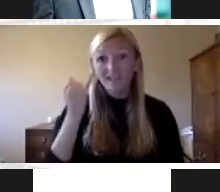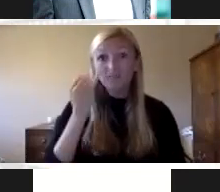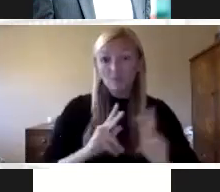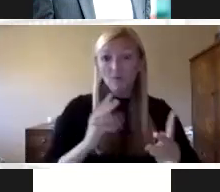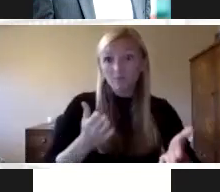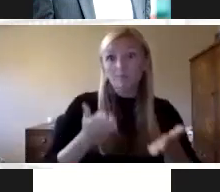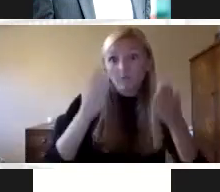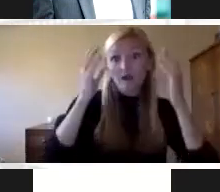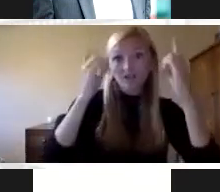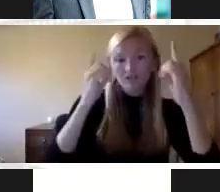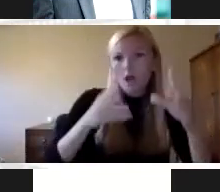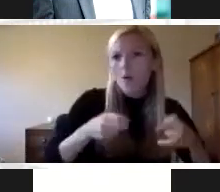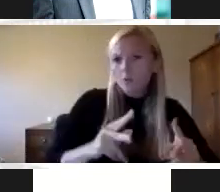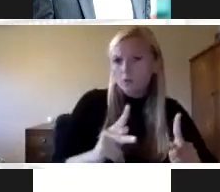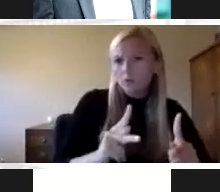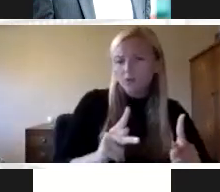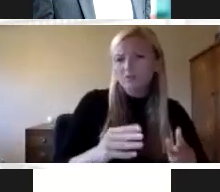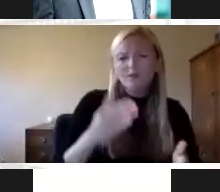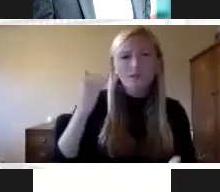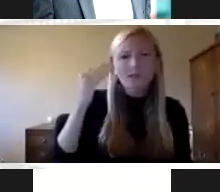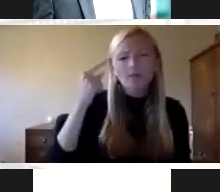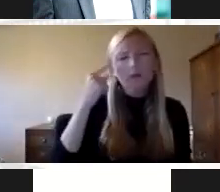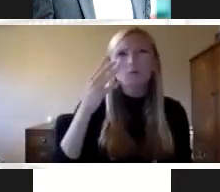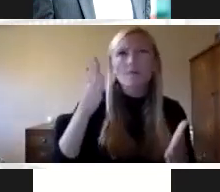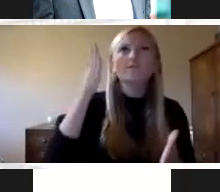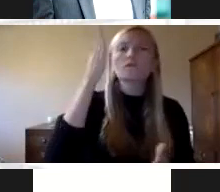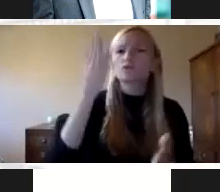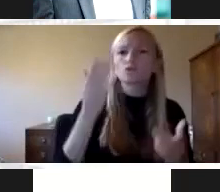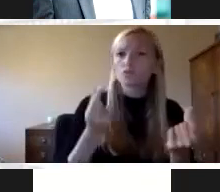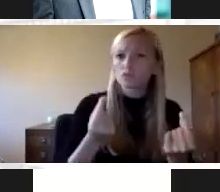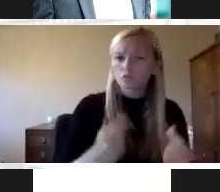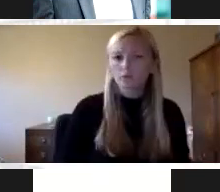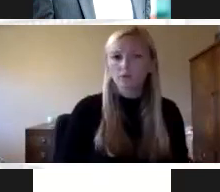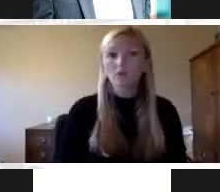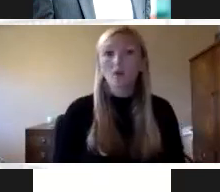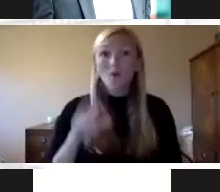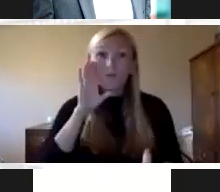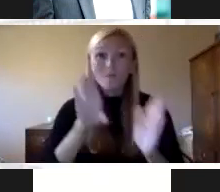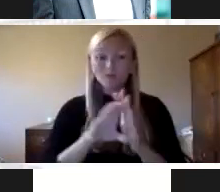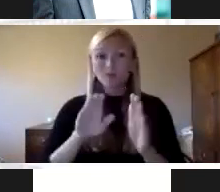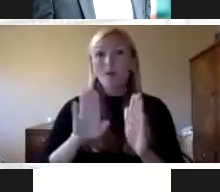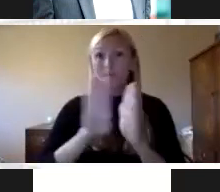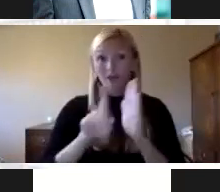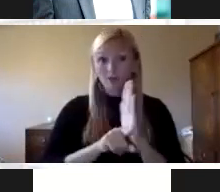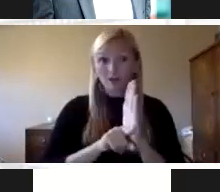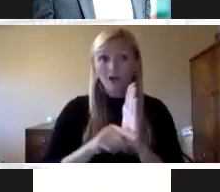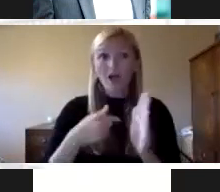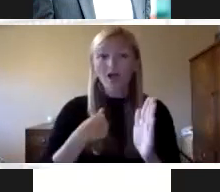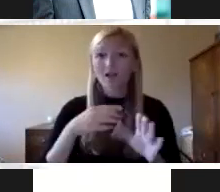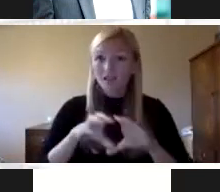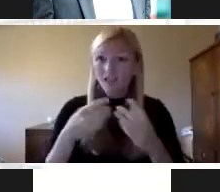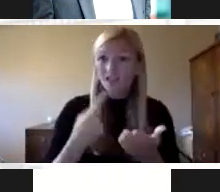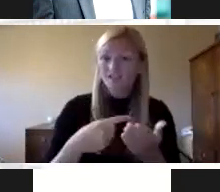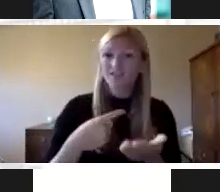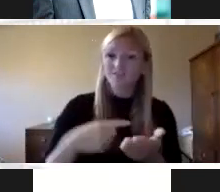opportunities to think in the future. And the picture in the background here is really interesting. It actually is a class taught outside Boston